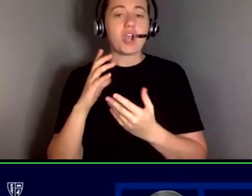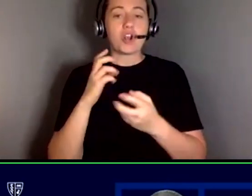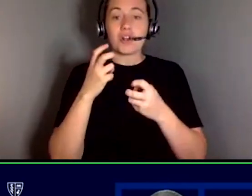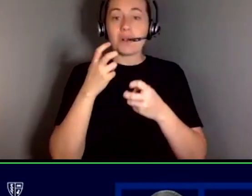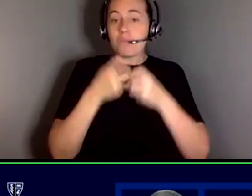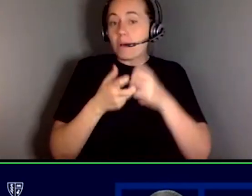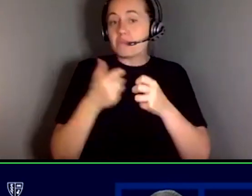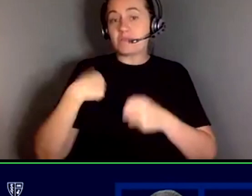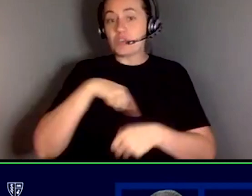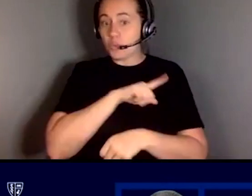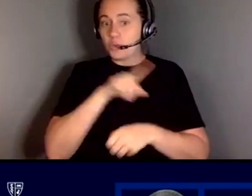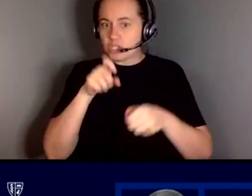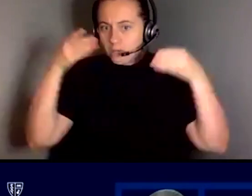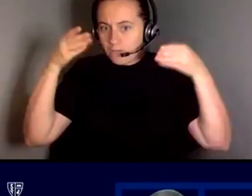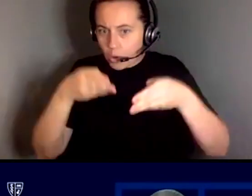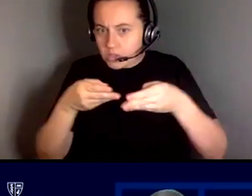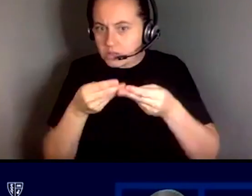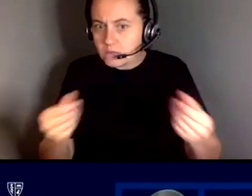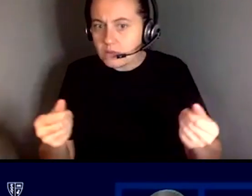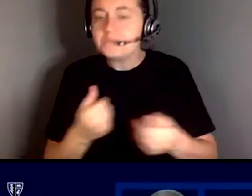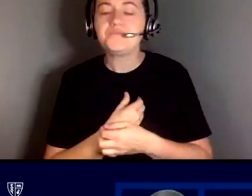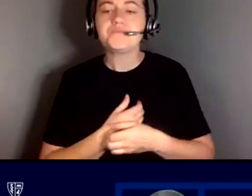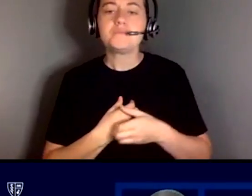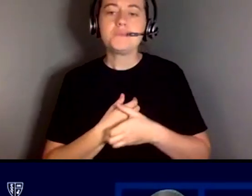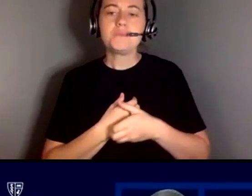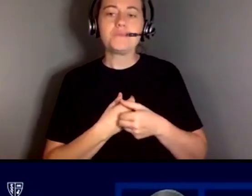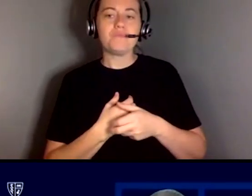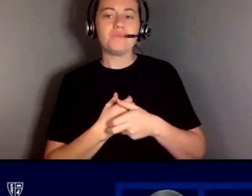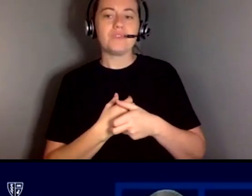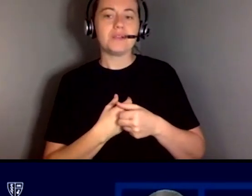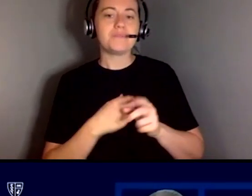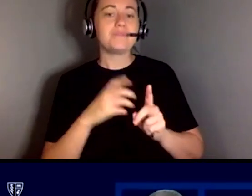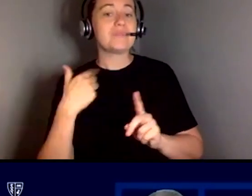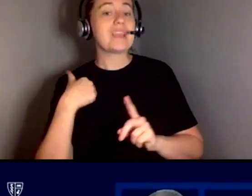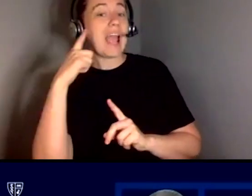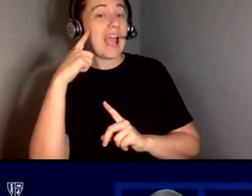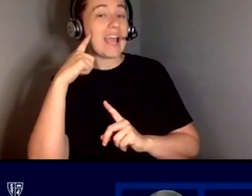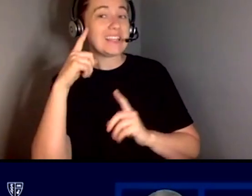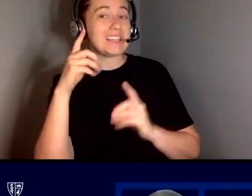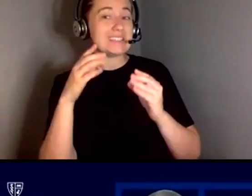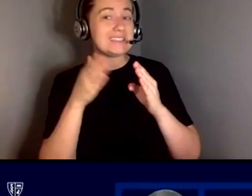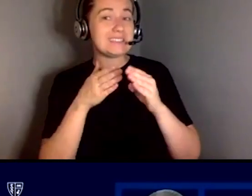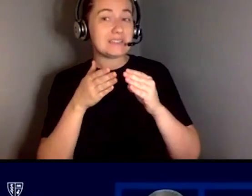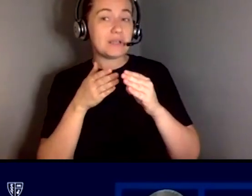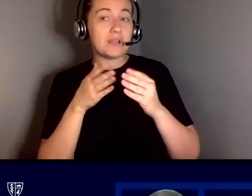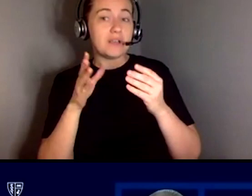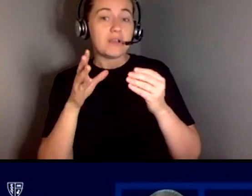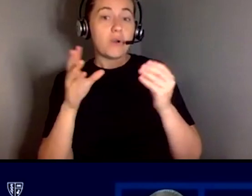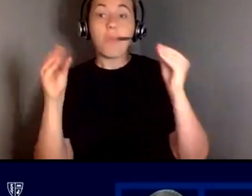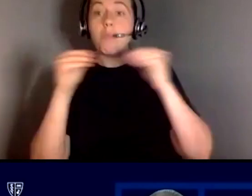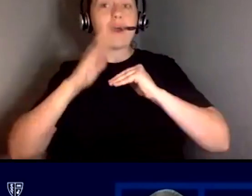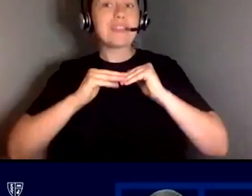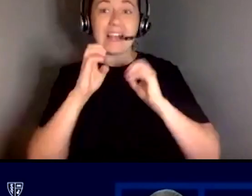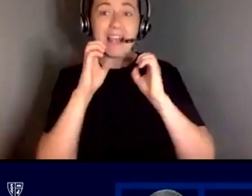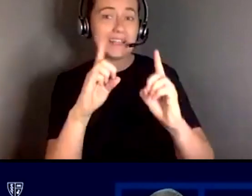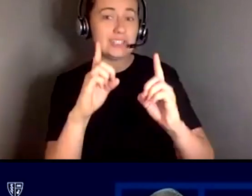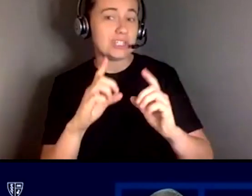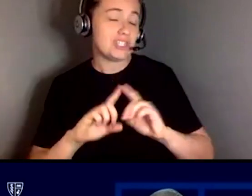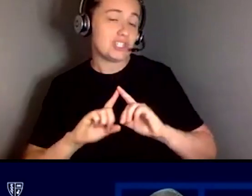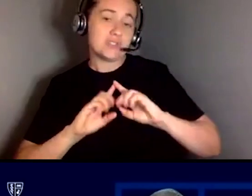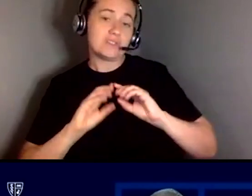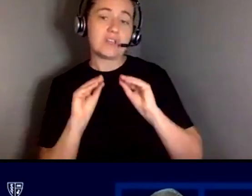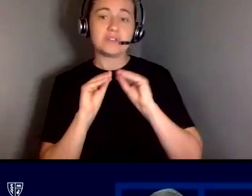focused on when it comes i think that it goes even beyond education it's really almost more like a